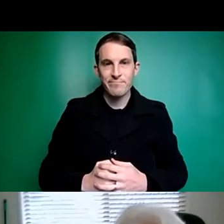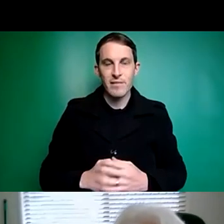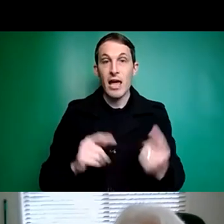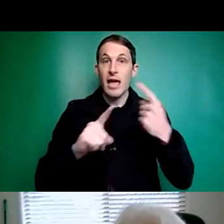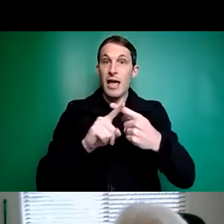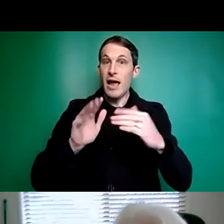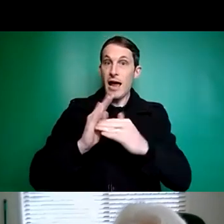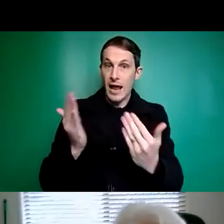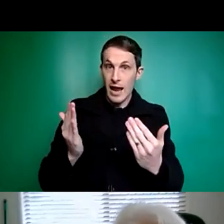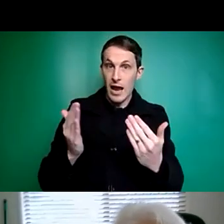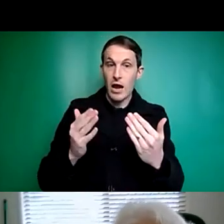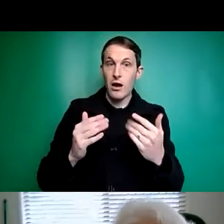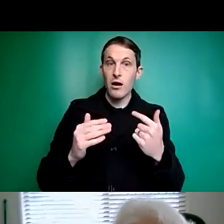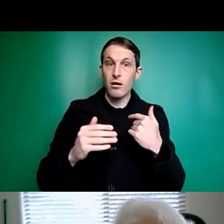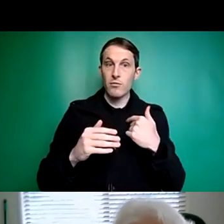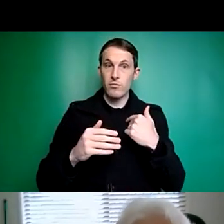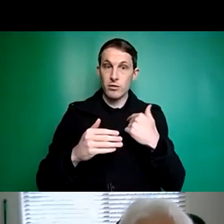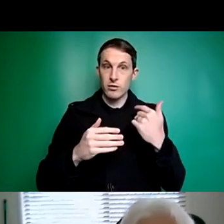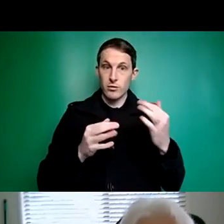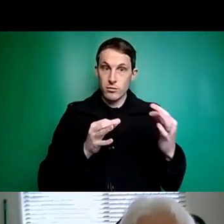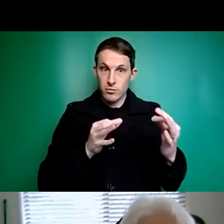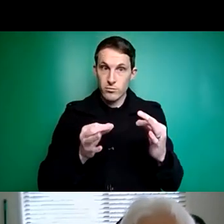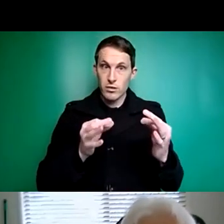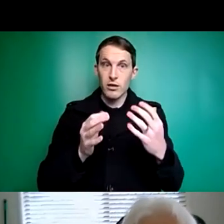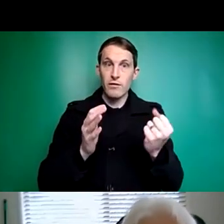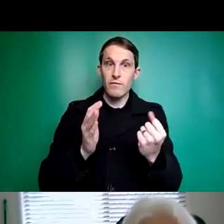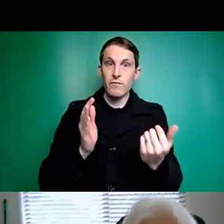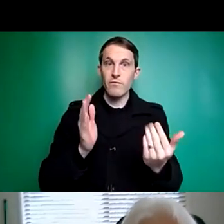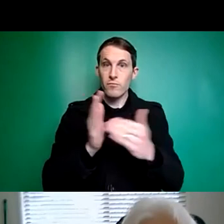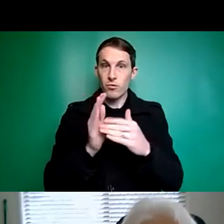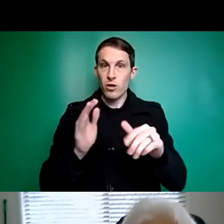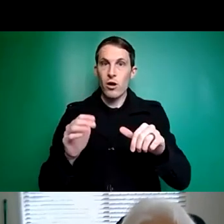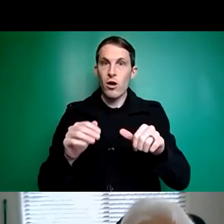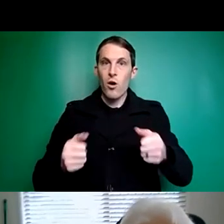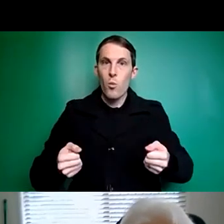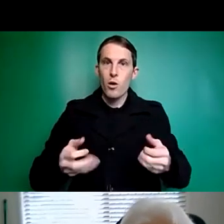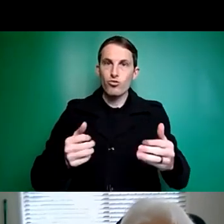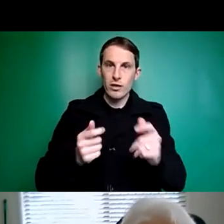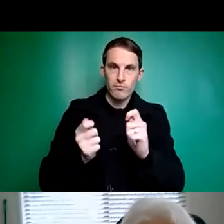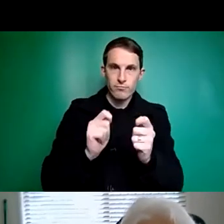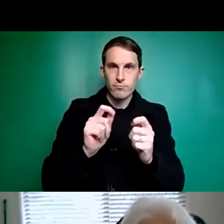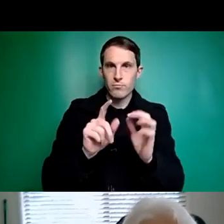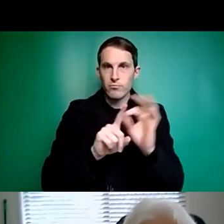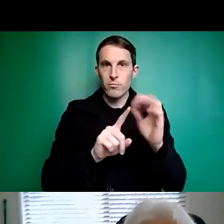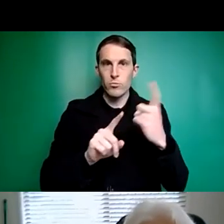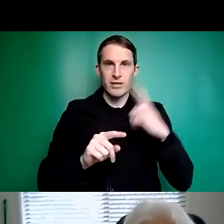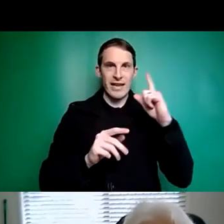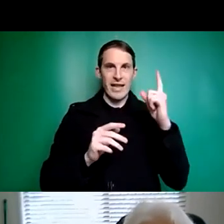process possibly of having further adaptations to my wheelchair because it's not suitable.